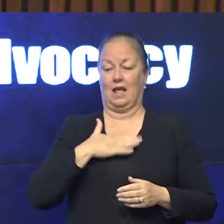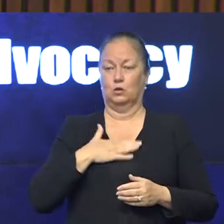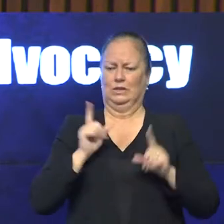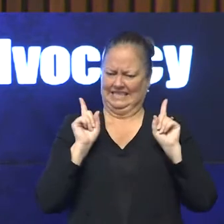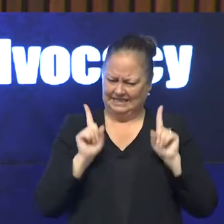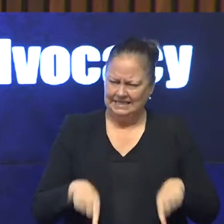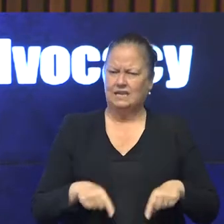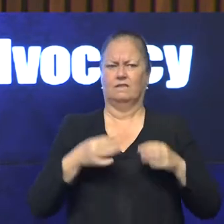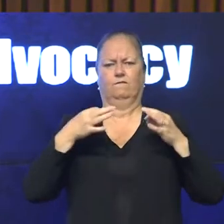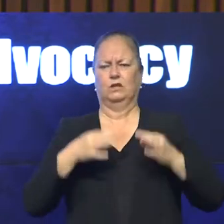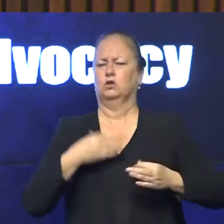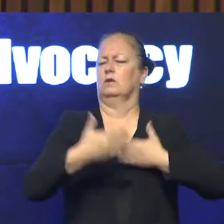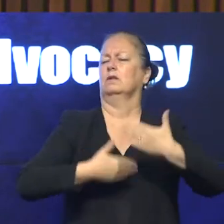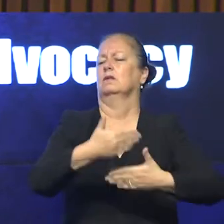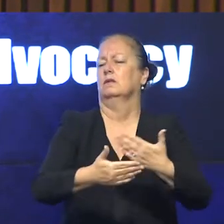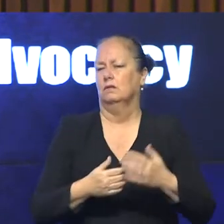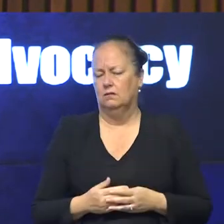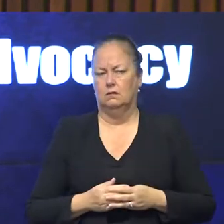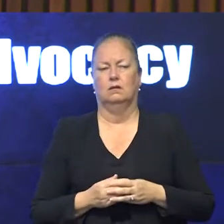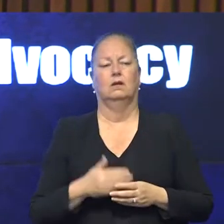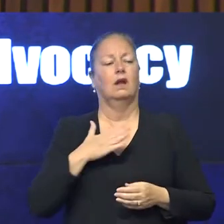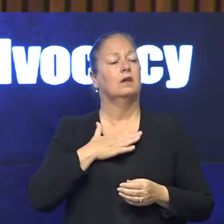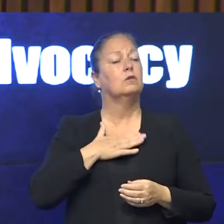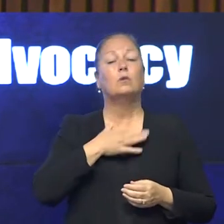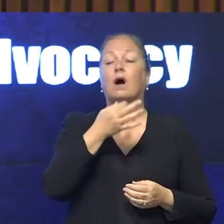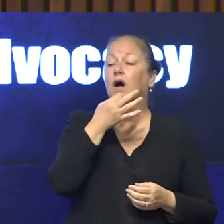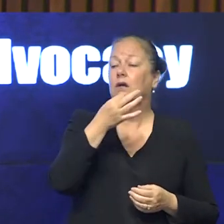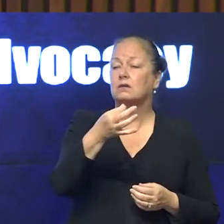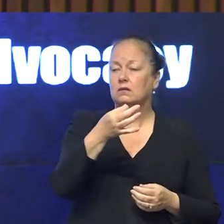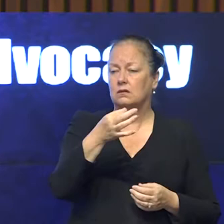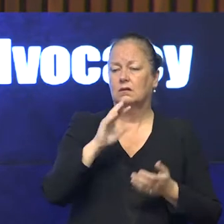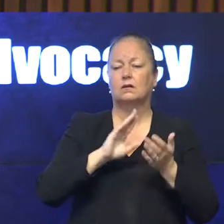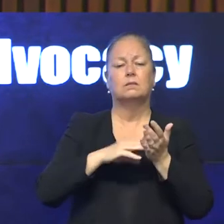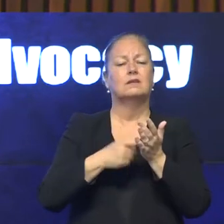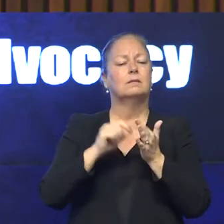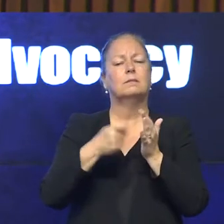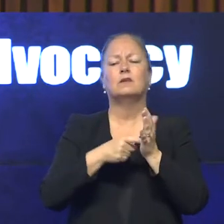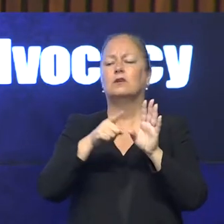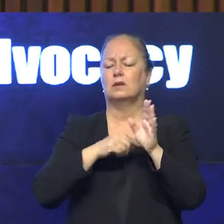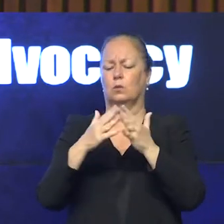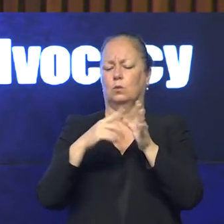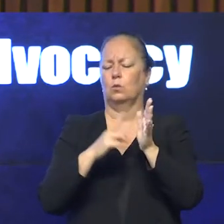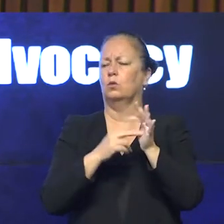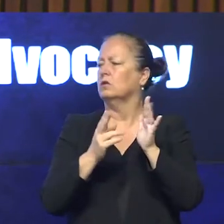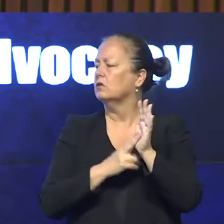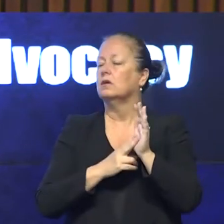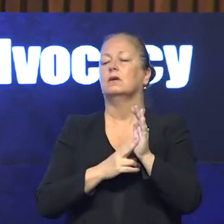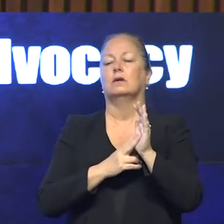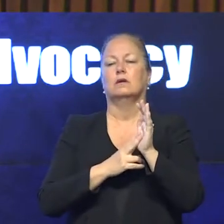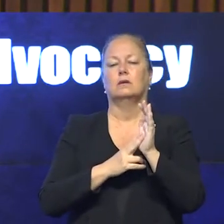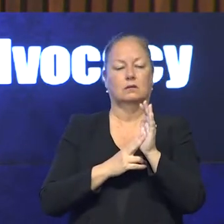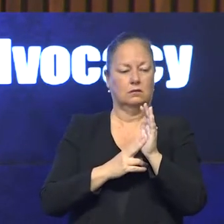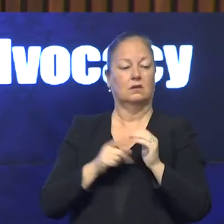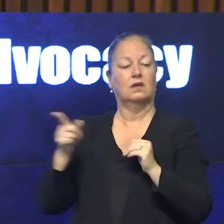underway. And in order to do that, I would like to invite Mr Perry Wondon, a Wawidjuri elder,